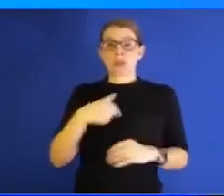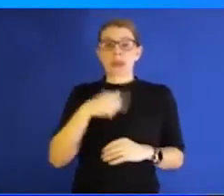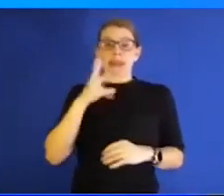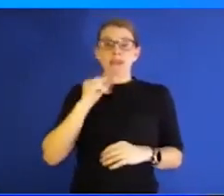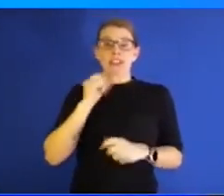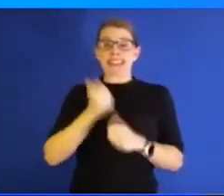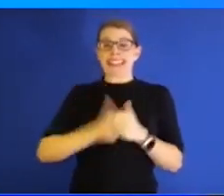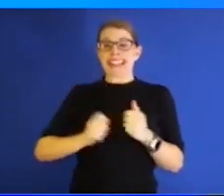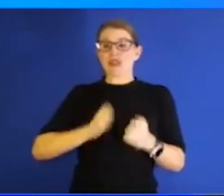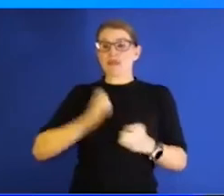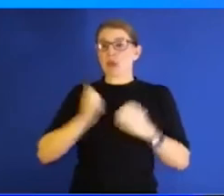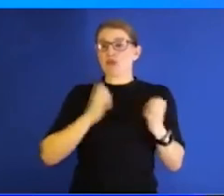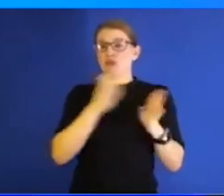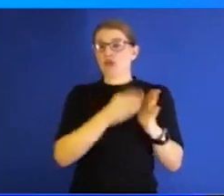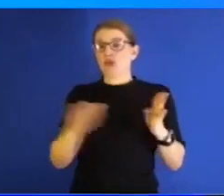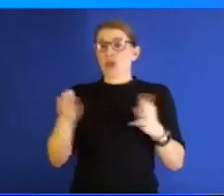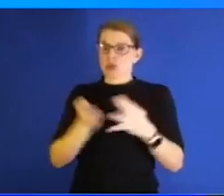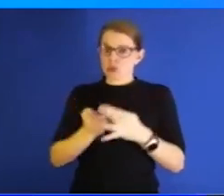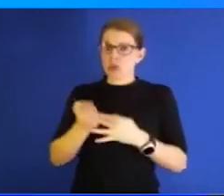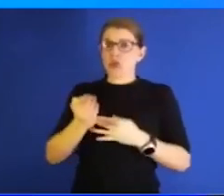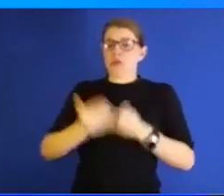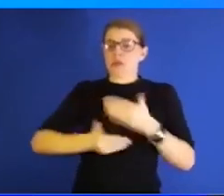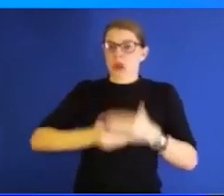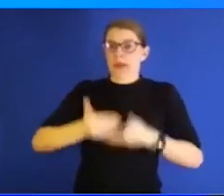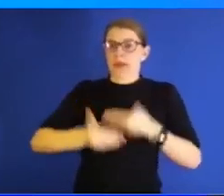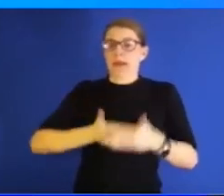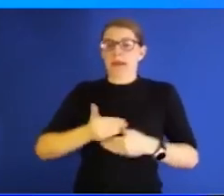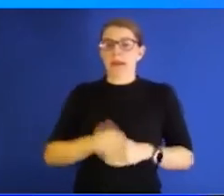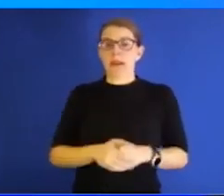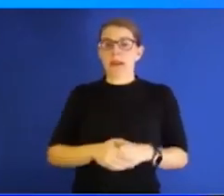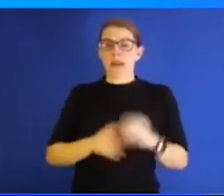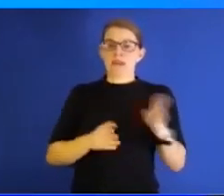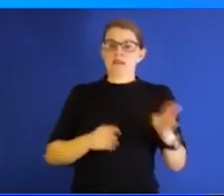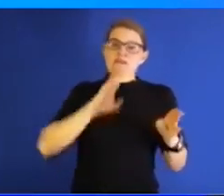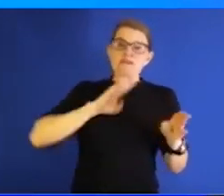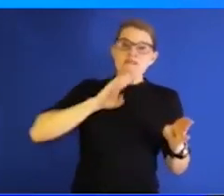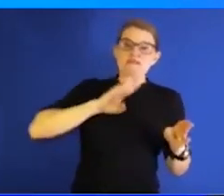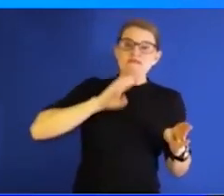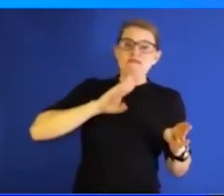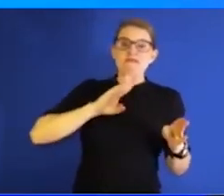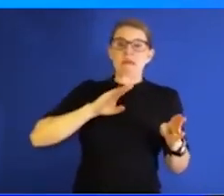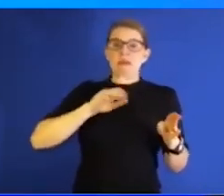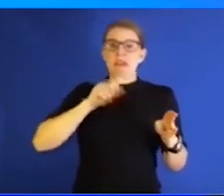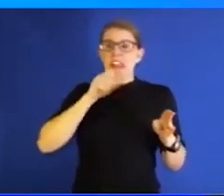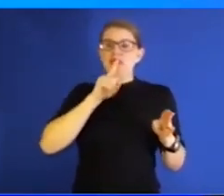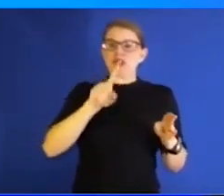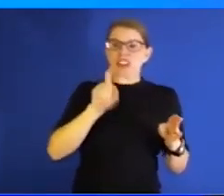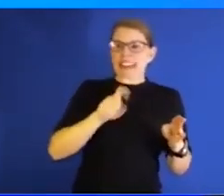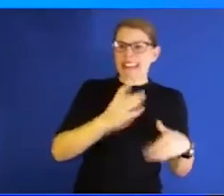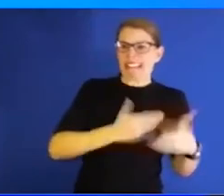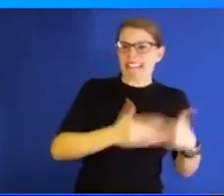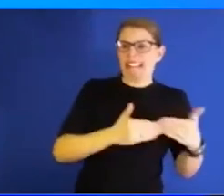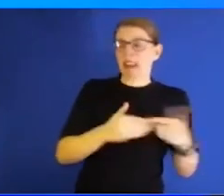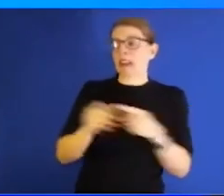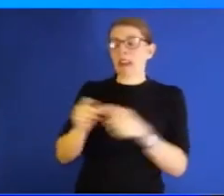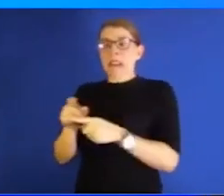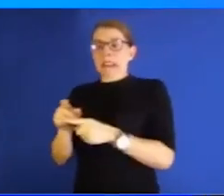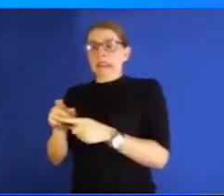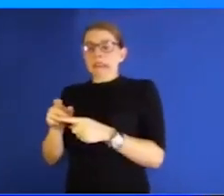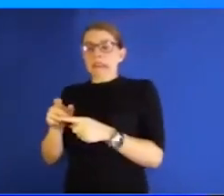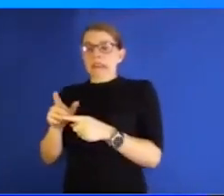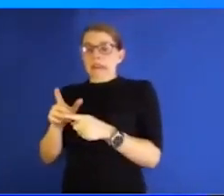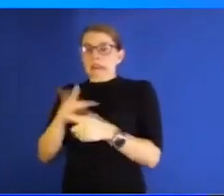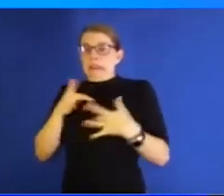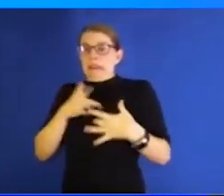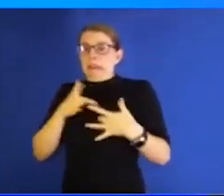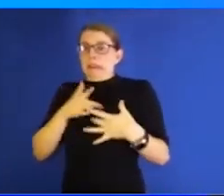through the process. And, you know, one, you got frustration because they're not sure we need to be doing all this stuff. And the other end, great extreme concern that